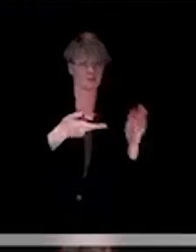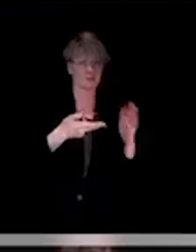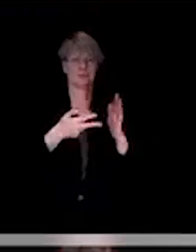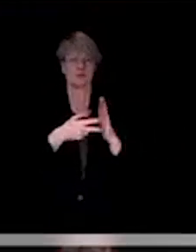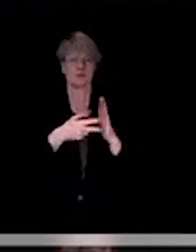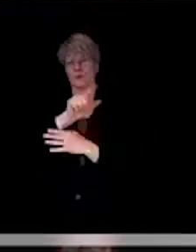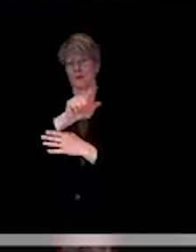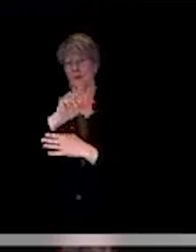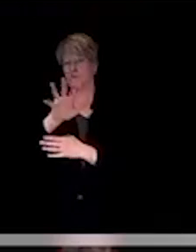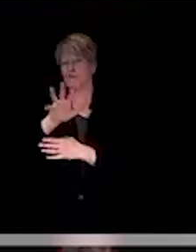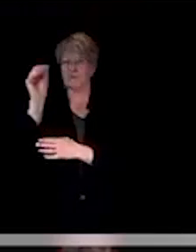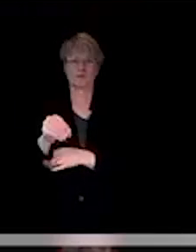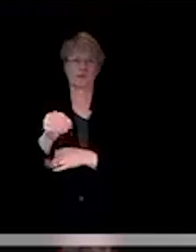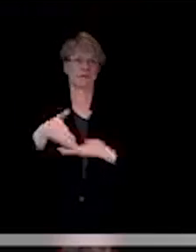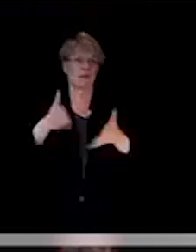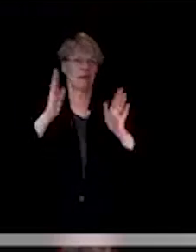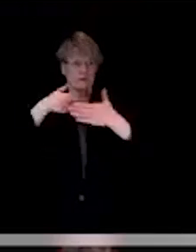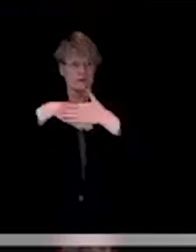of the house allowed?